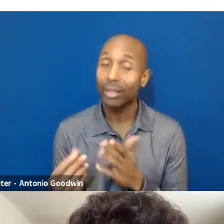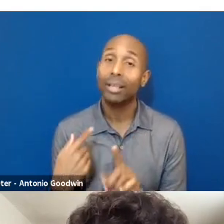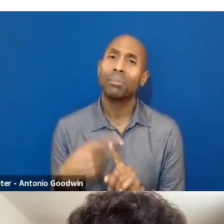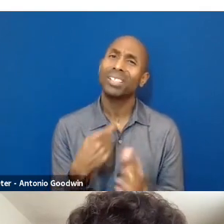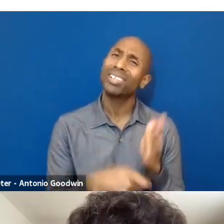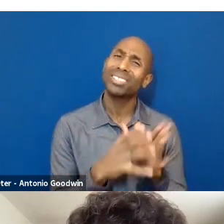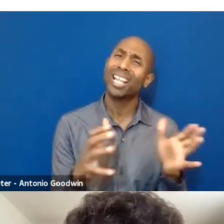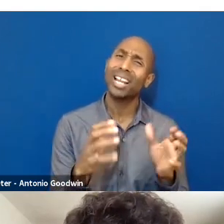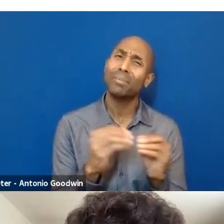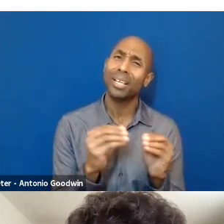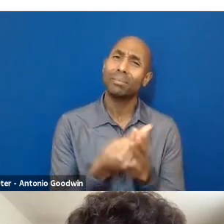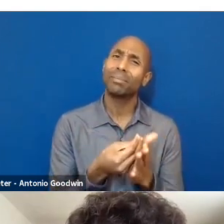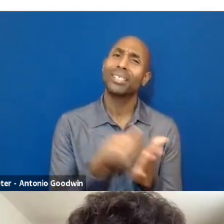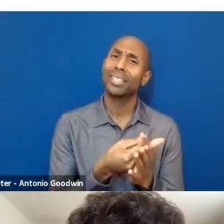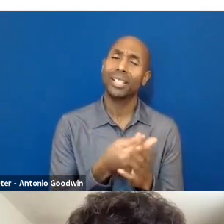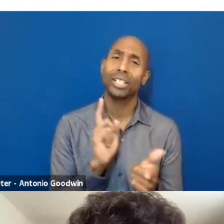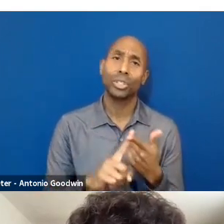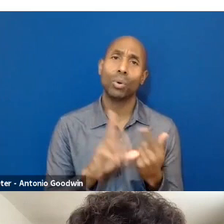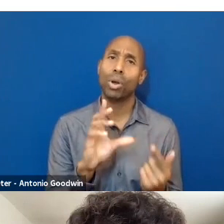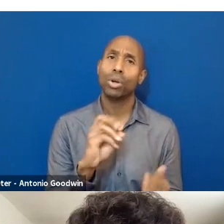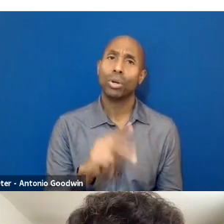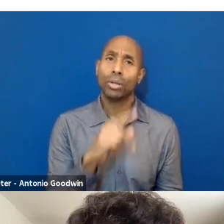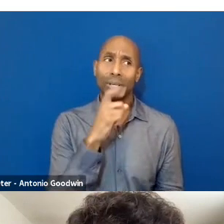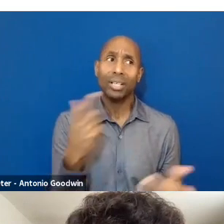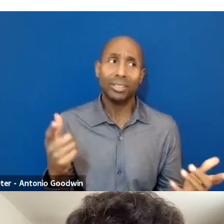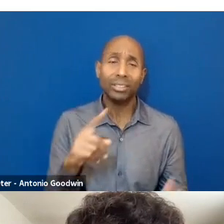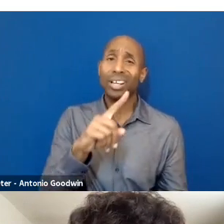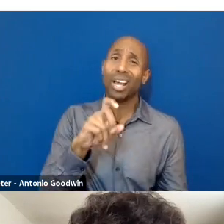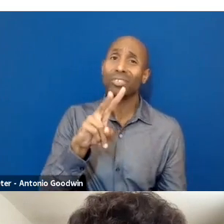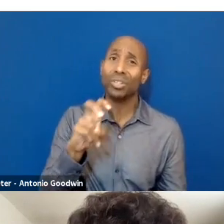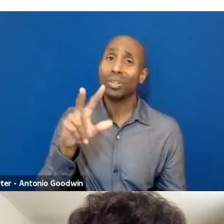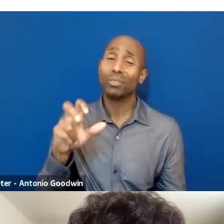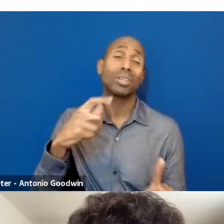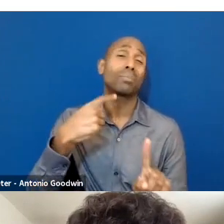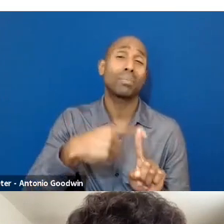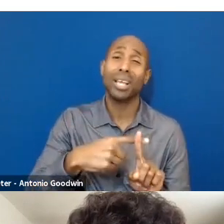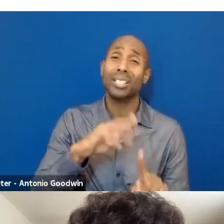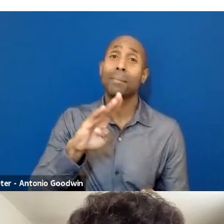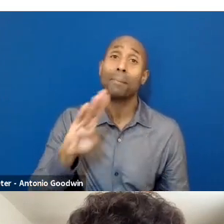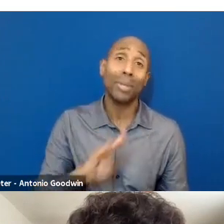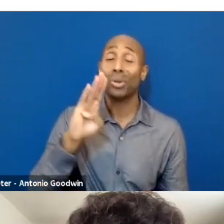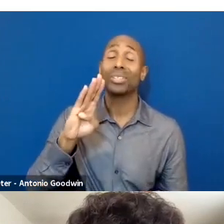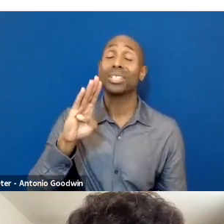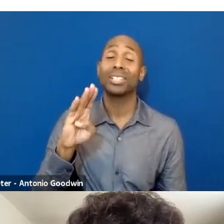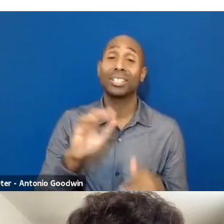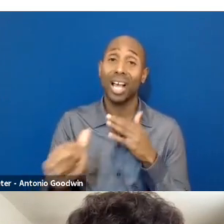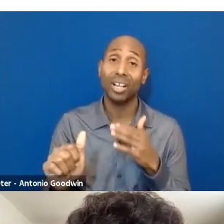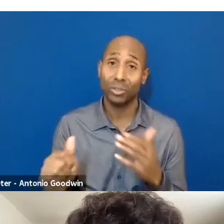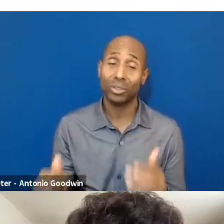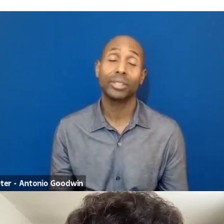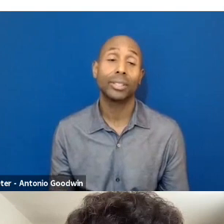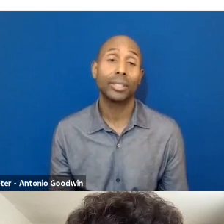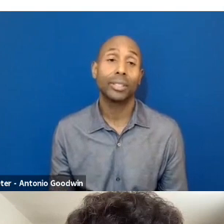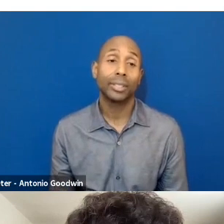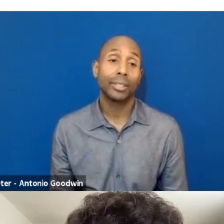time they have these returns, it costs them hundreds of billions of dollars to manage. There are zero incentives for these corporations to